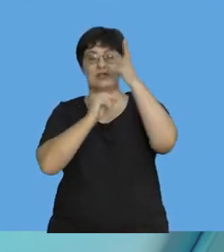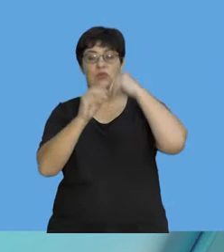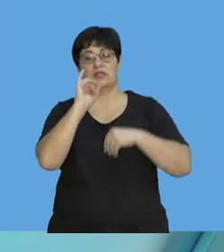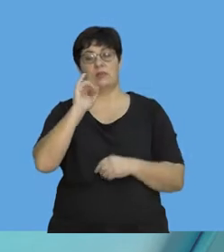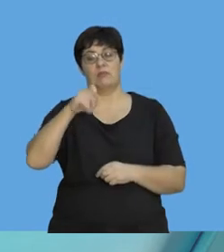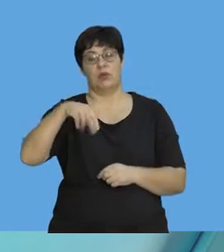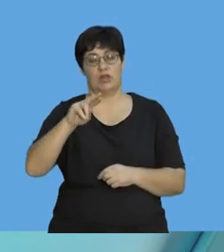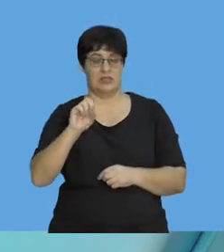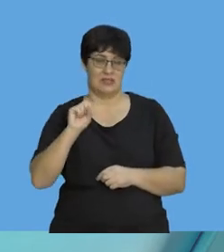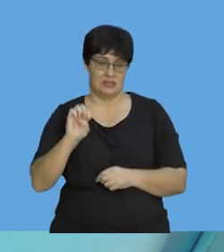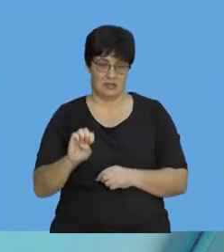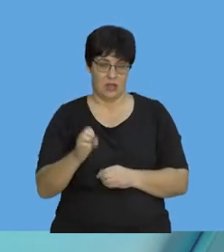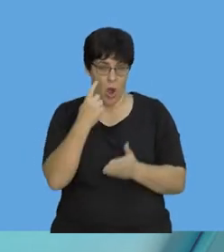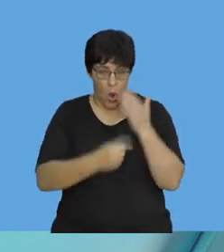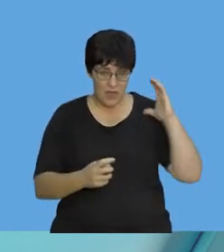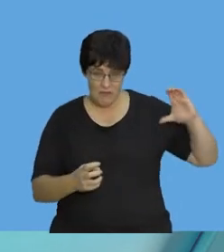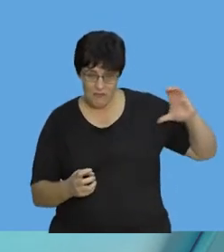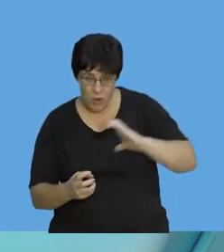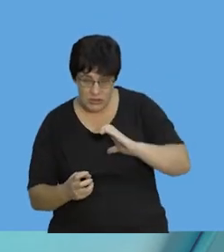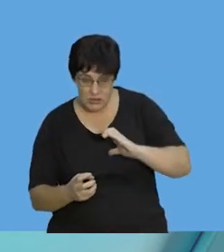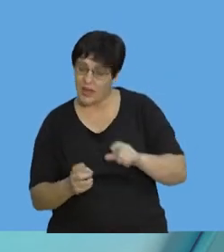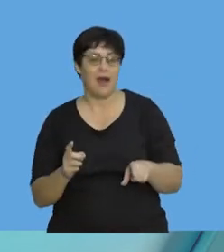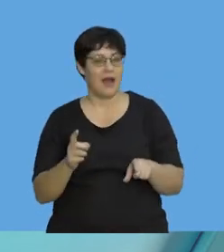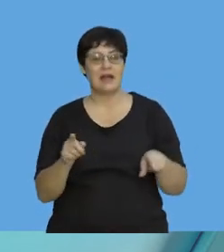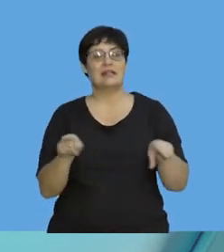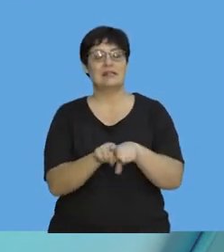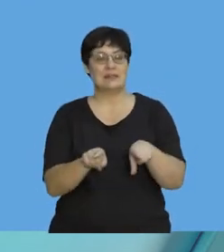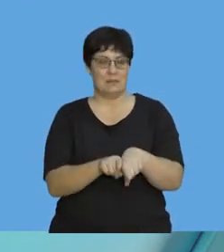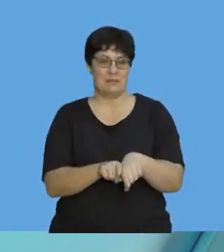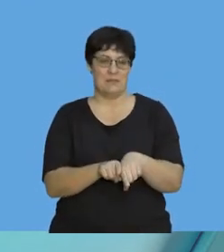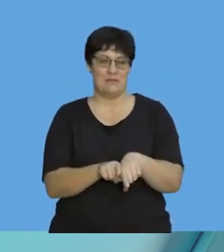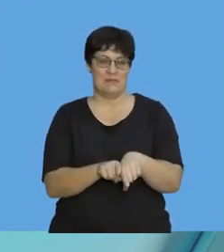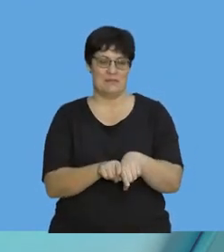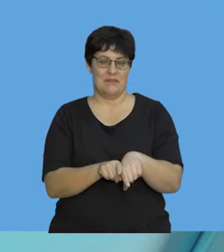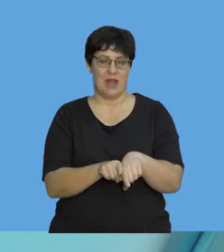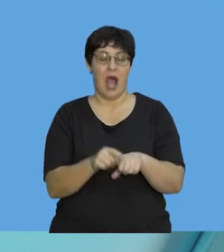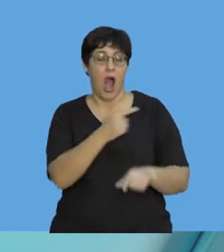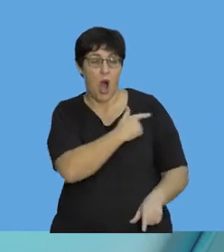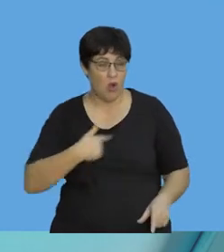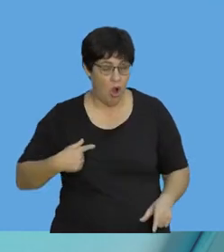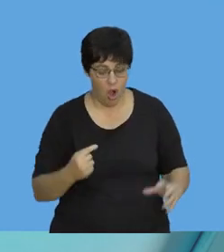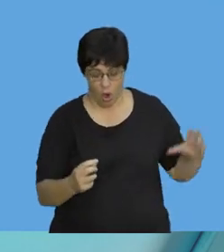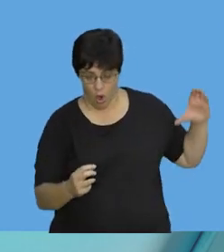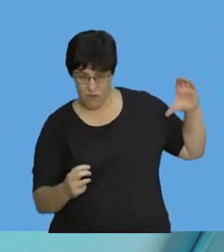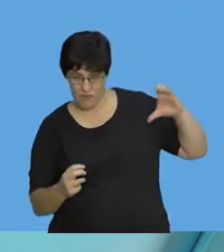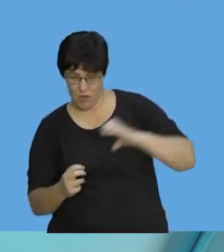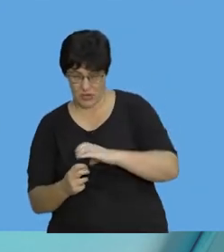just about the force. It's also about the time it takes.